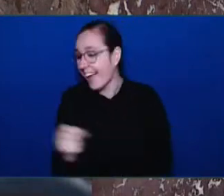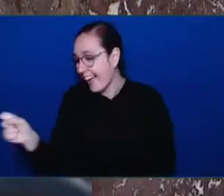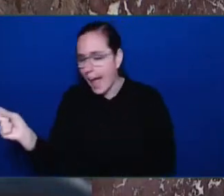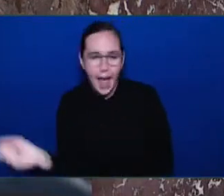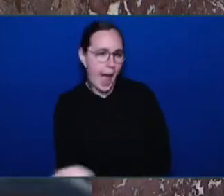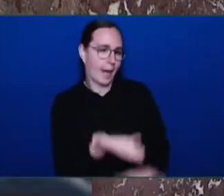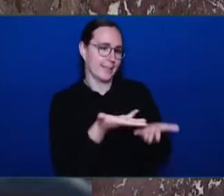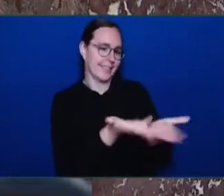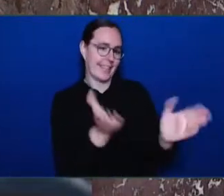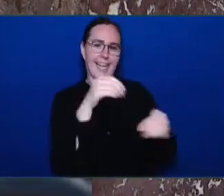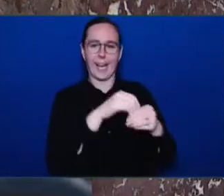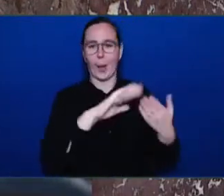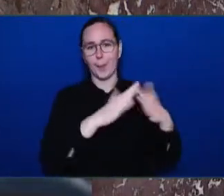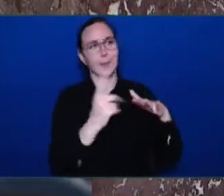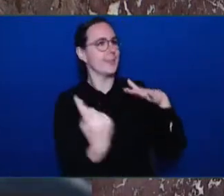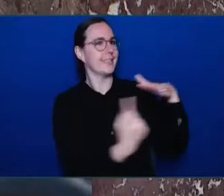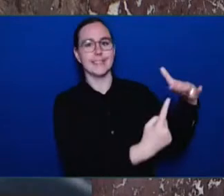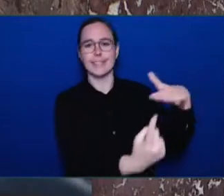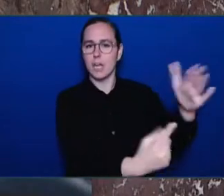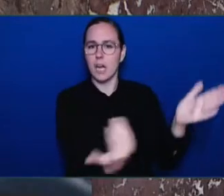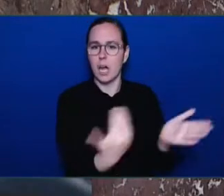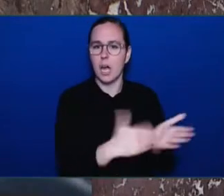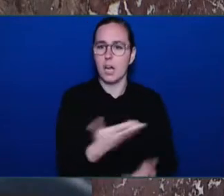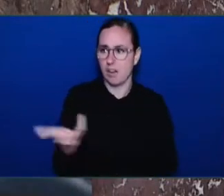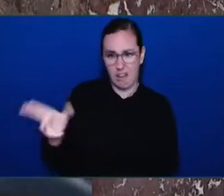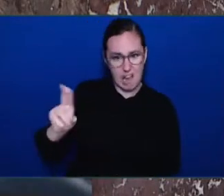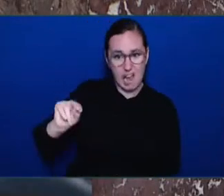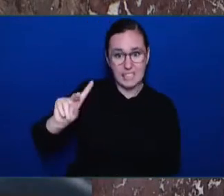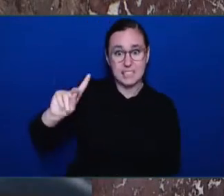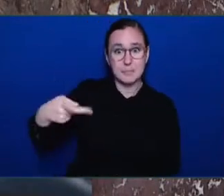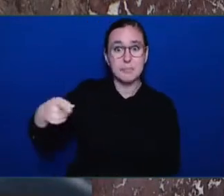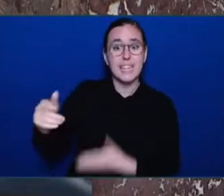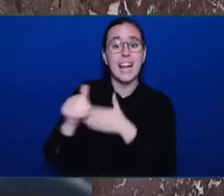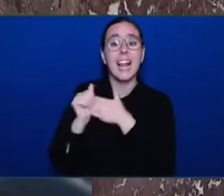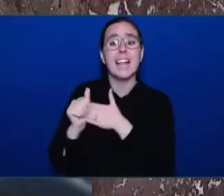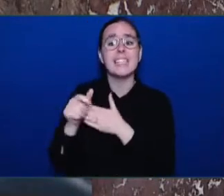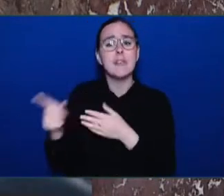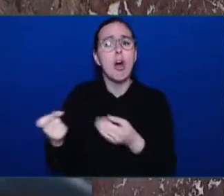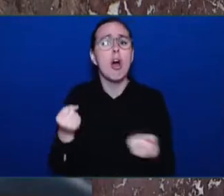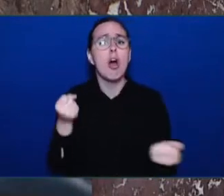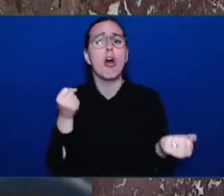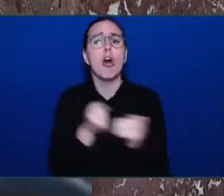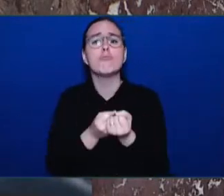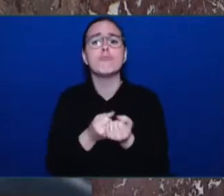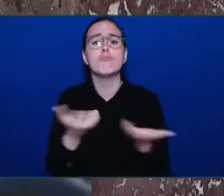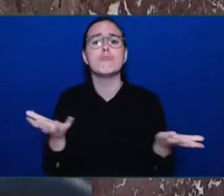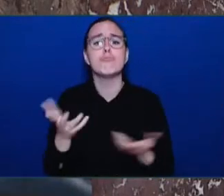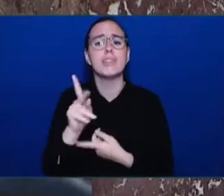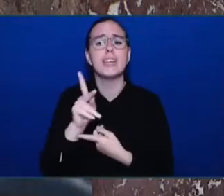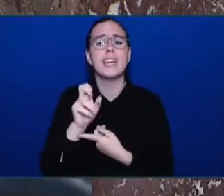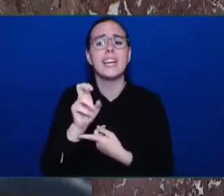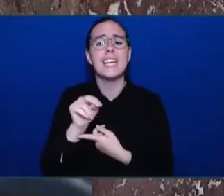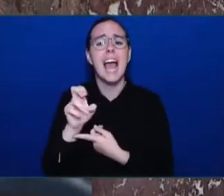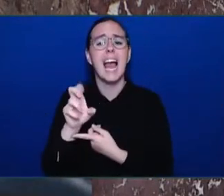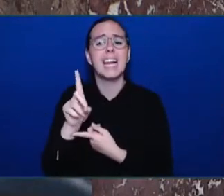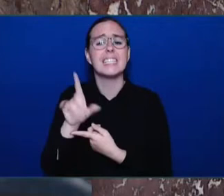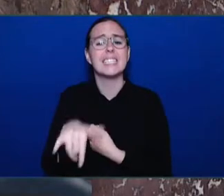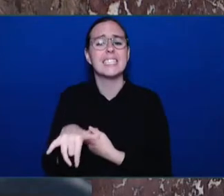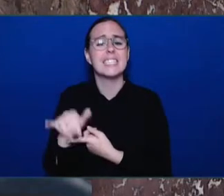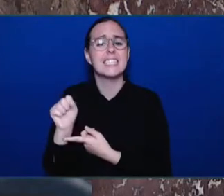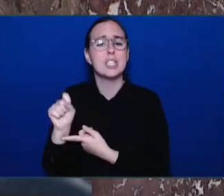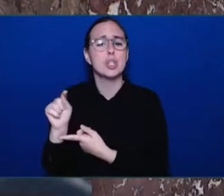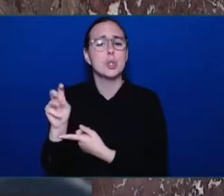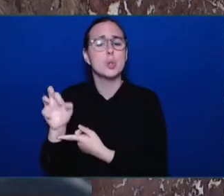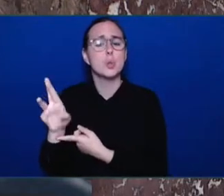spending the weekend door knocking in an attempt to maintain the status quo. Well, the public finally had their